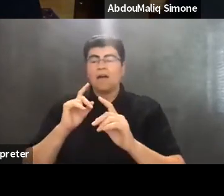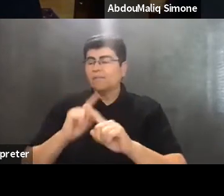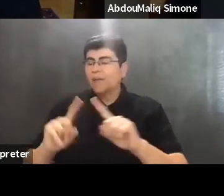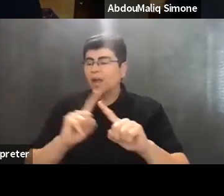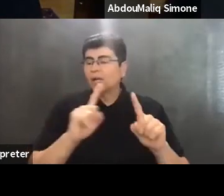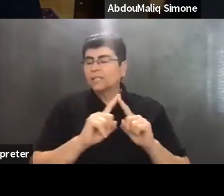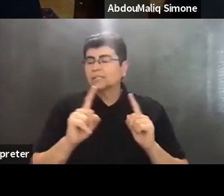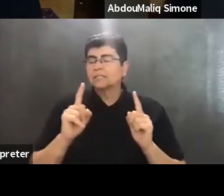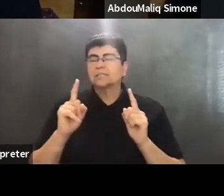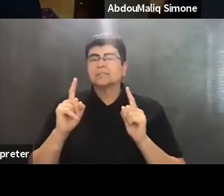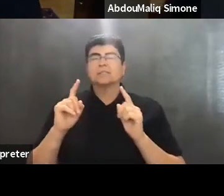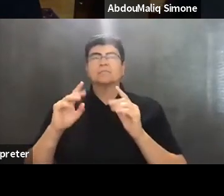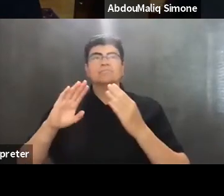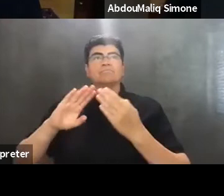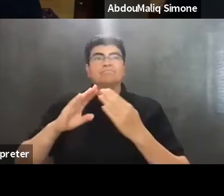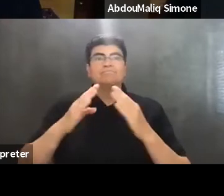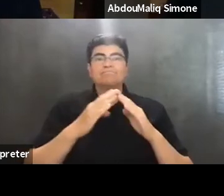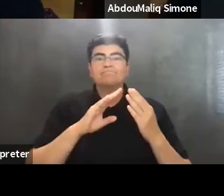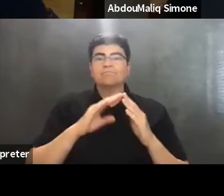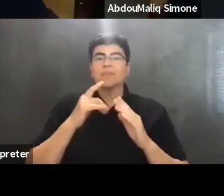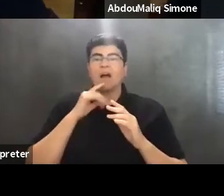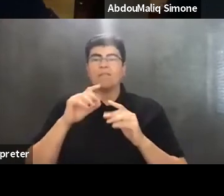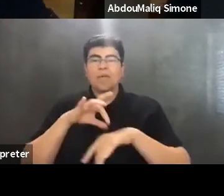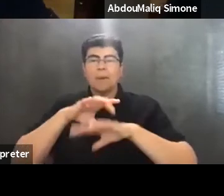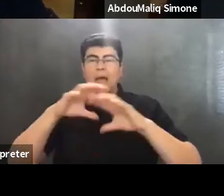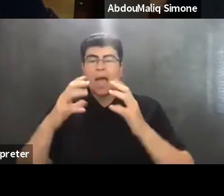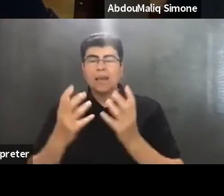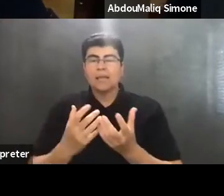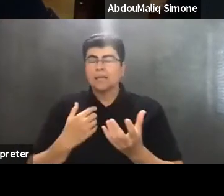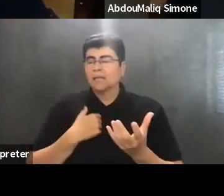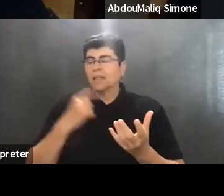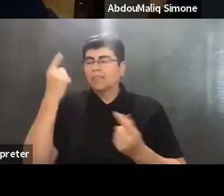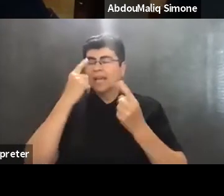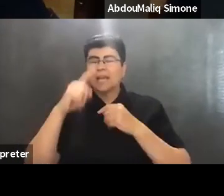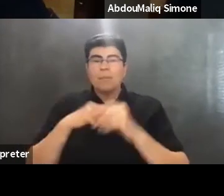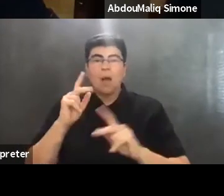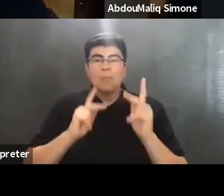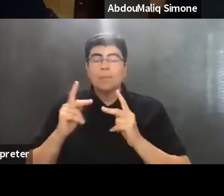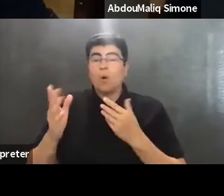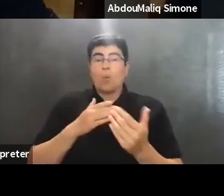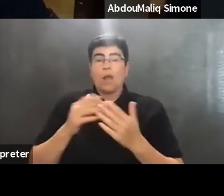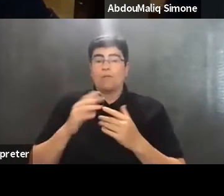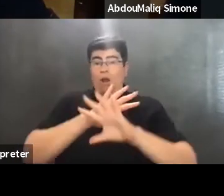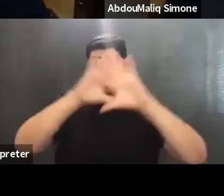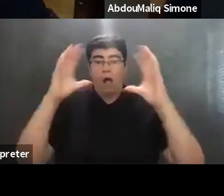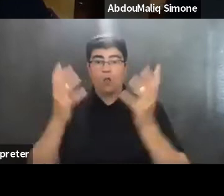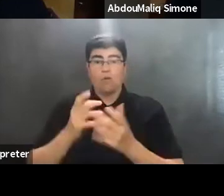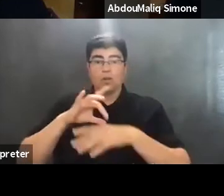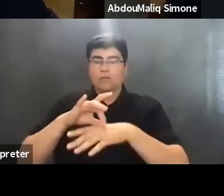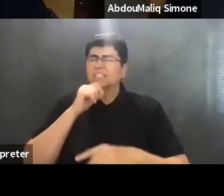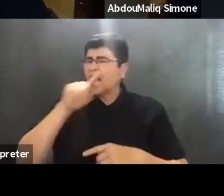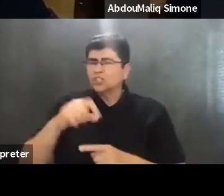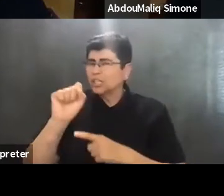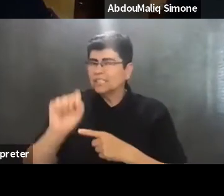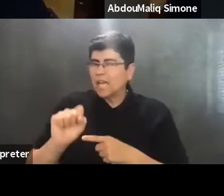of the planet, we're thinking about people wherever they are on the globe. So this isn't just a Southern thing,